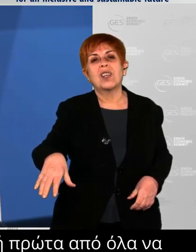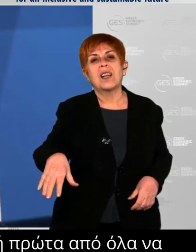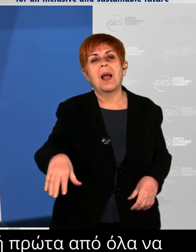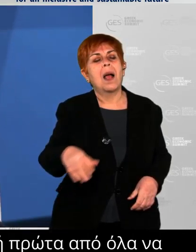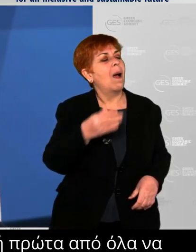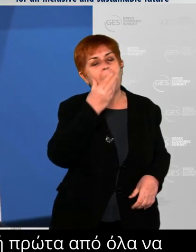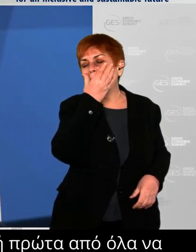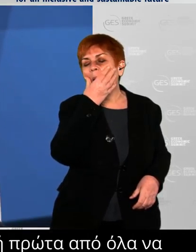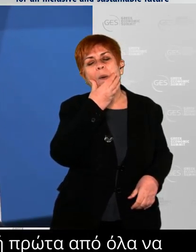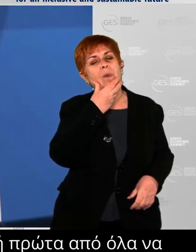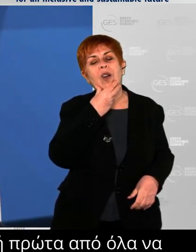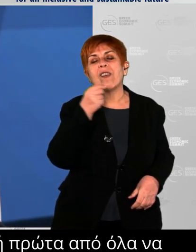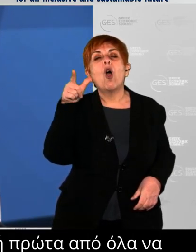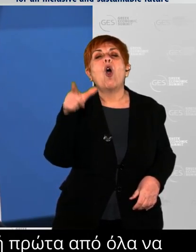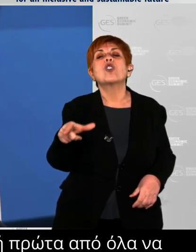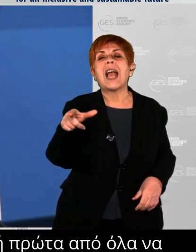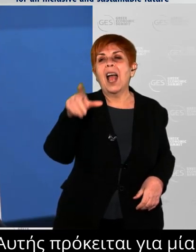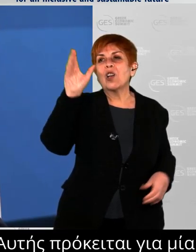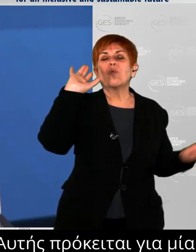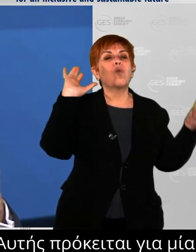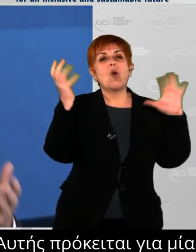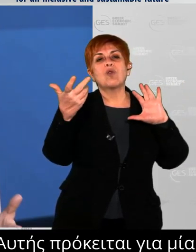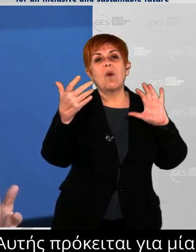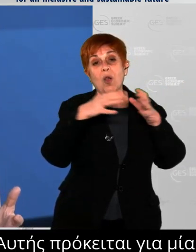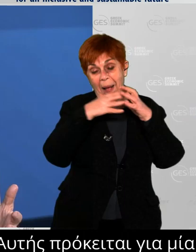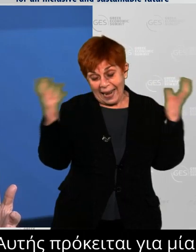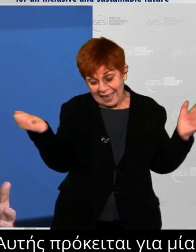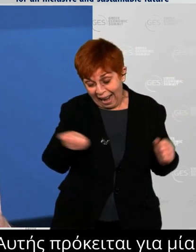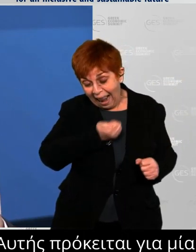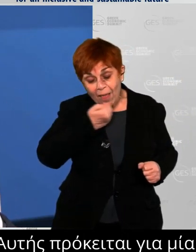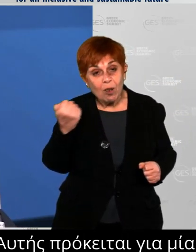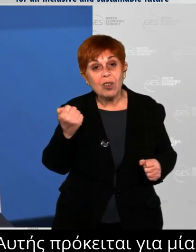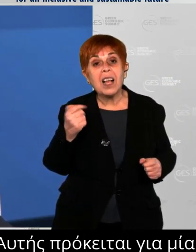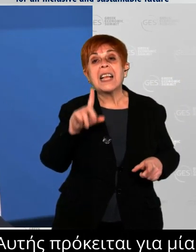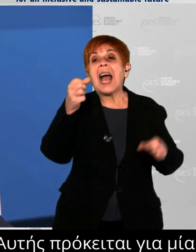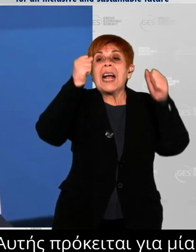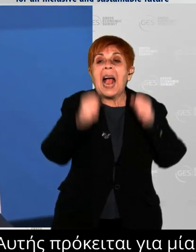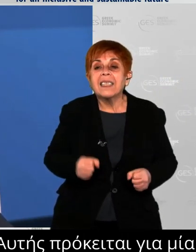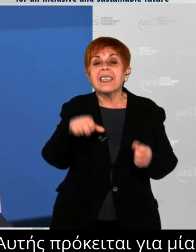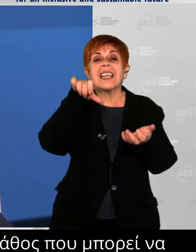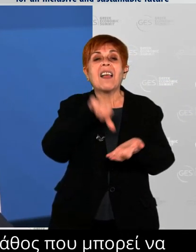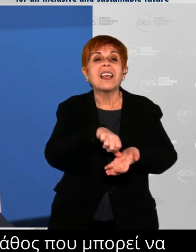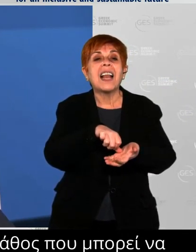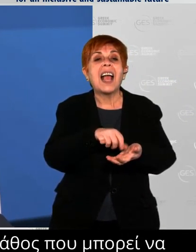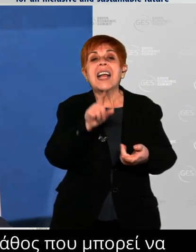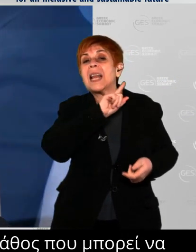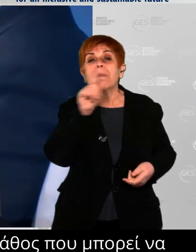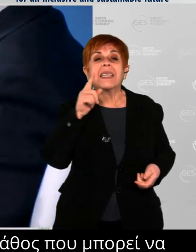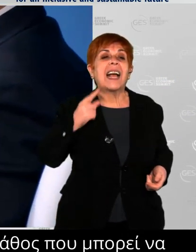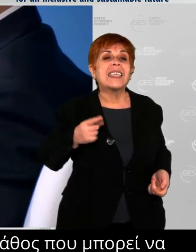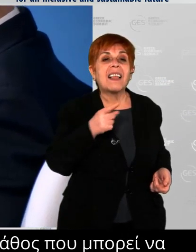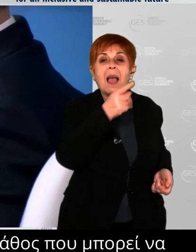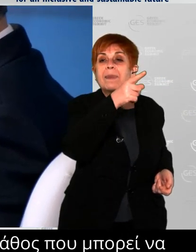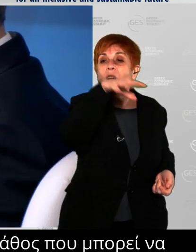The biggest mistake that one can make is to just stay here in Athens and not see all of the